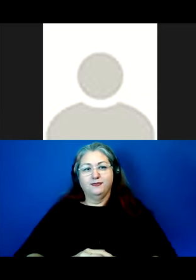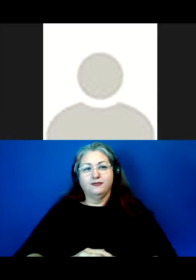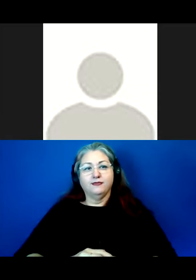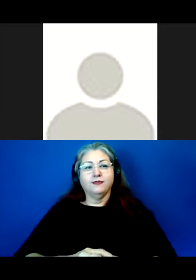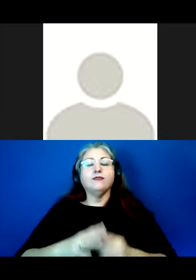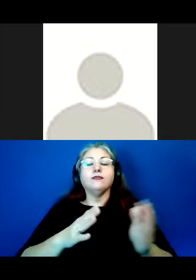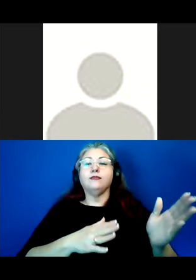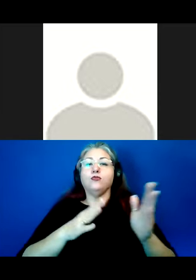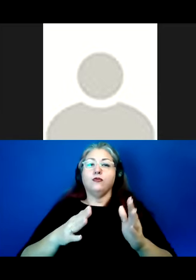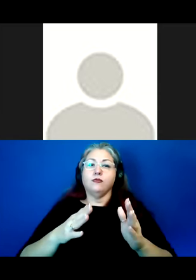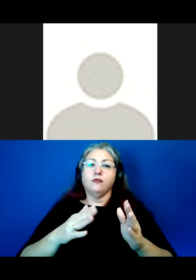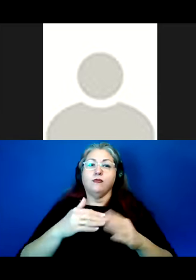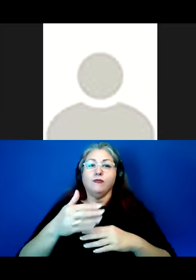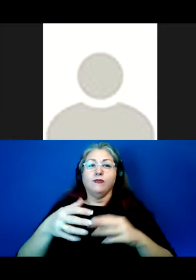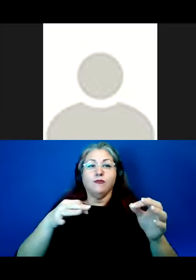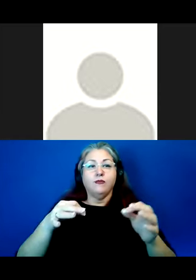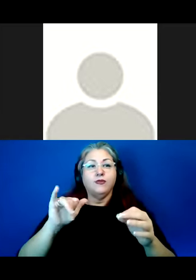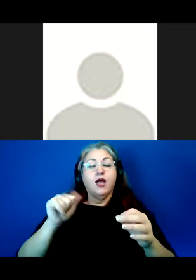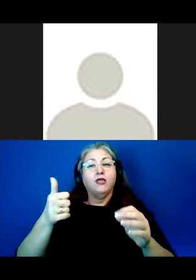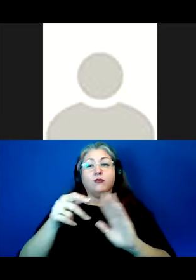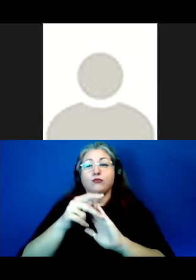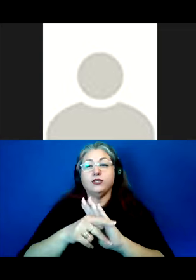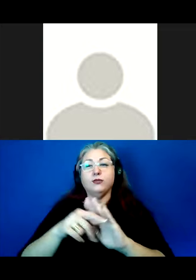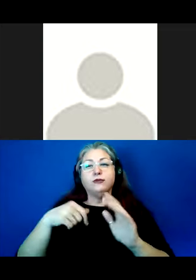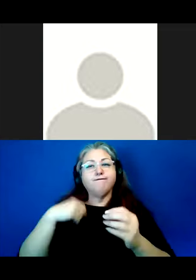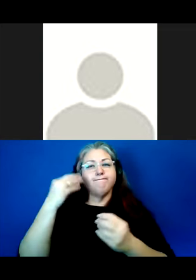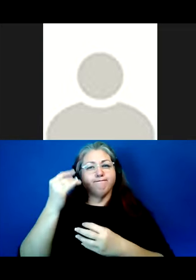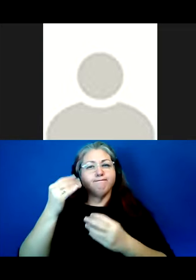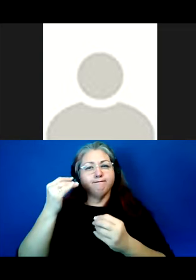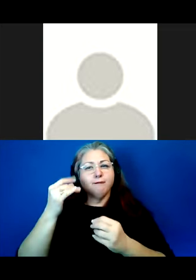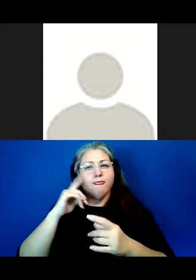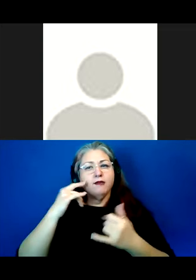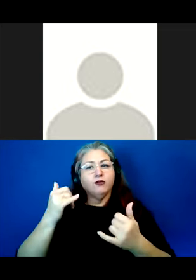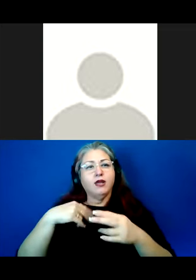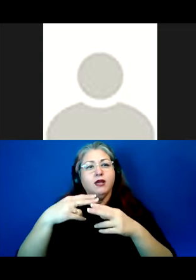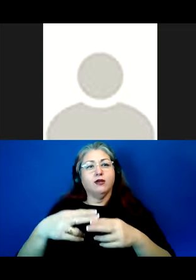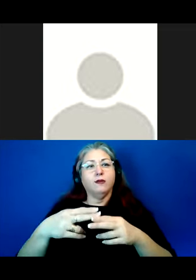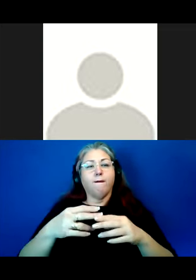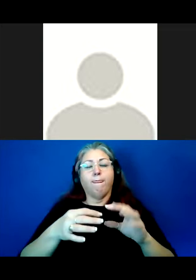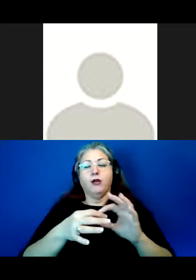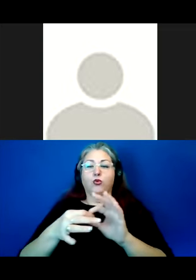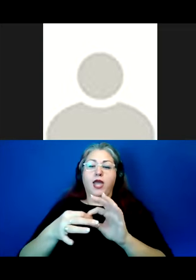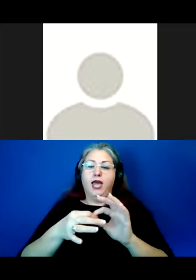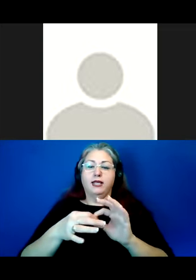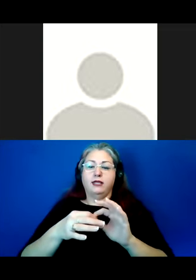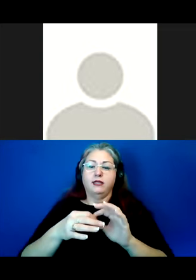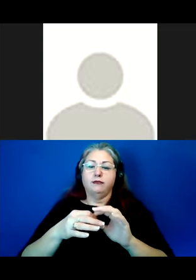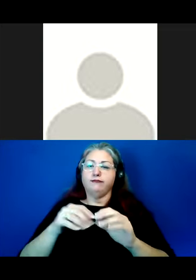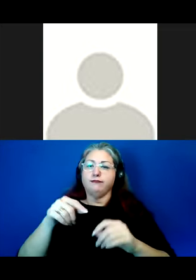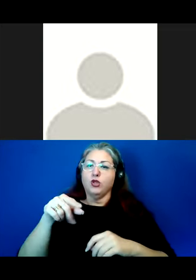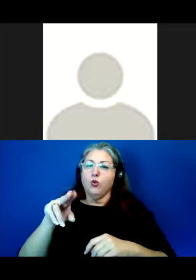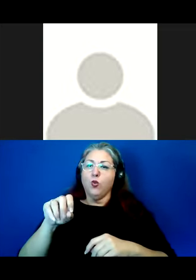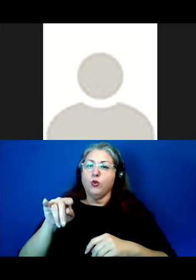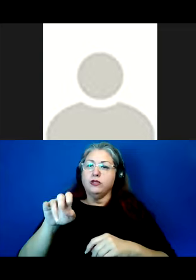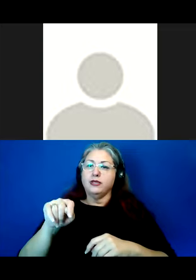Moving on, then, I'd like to next describe a principle that I've been thinking about, and that for the moment I'm calling a relationality quotient. My